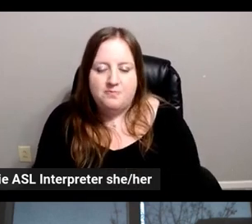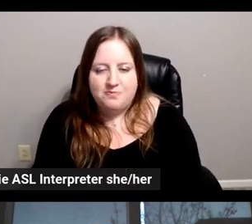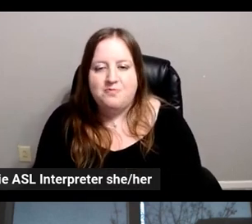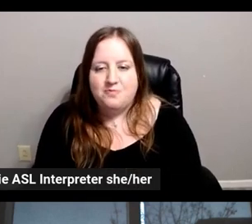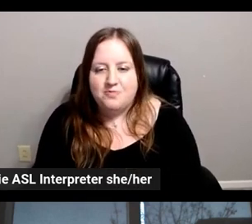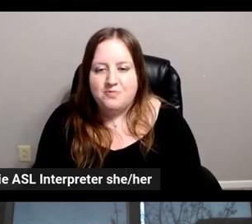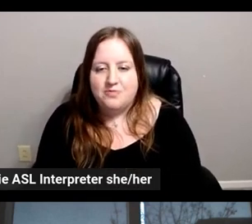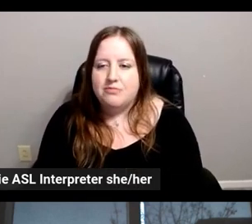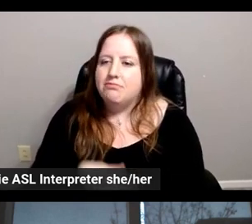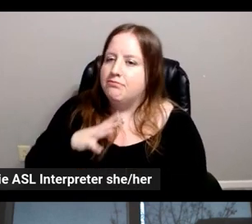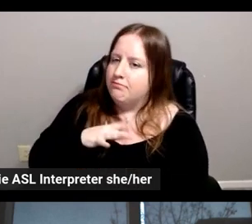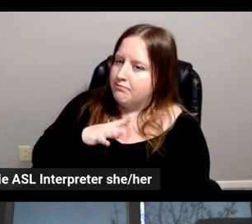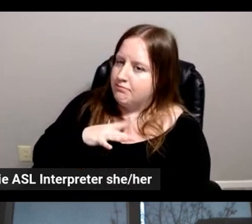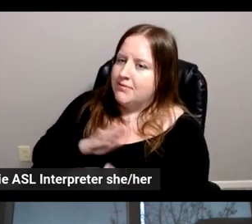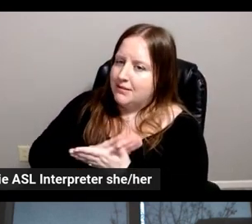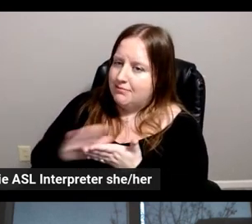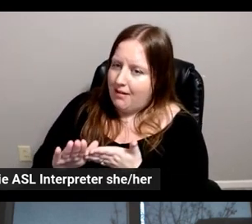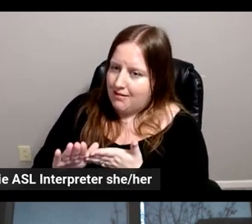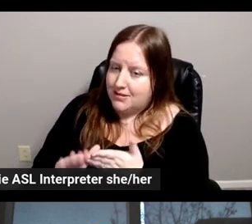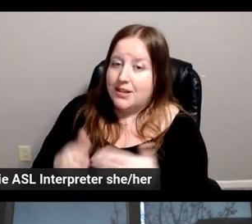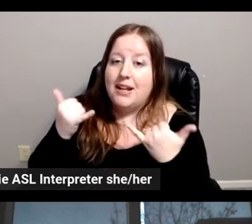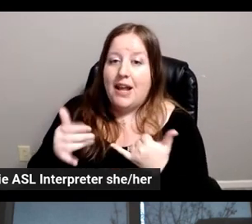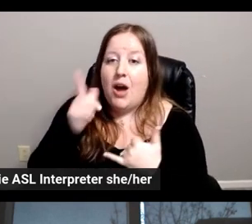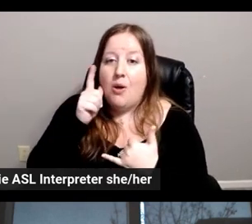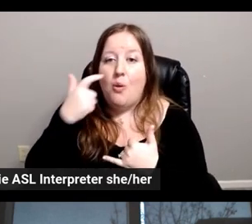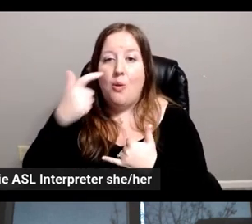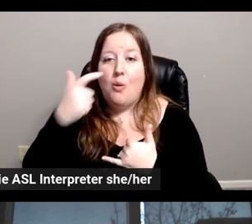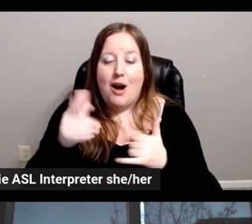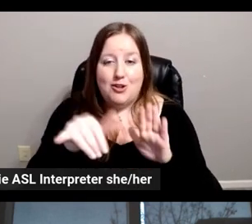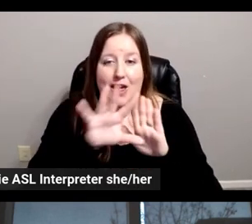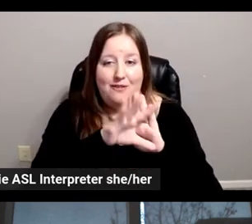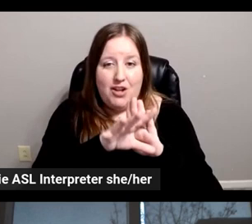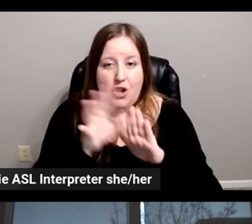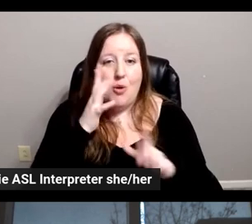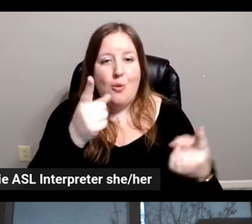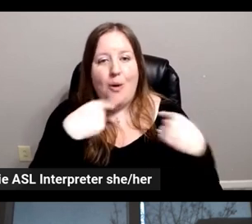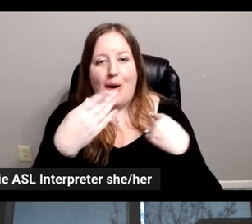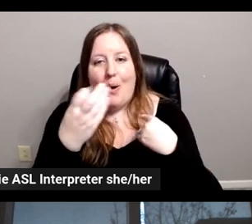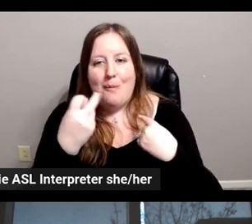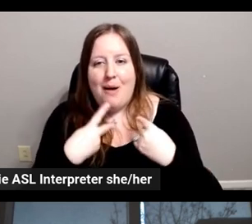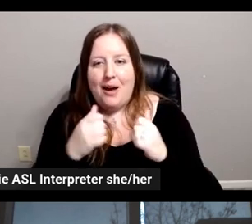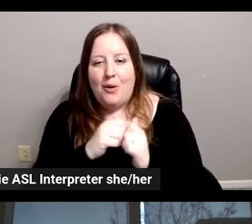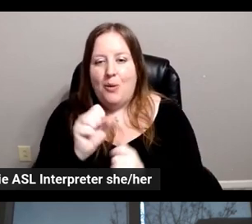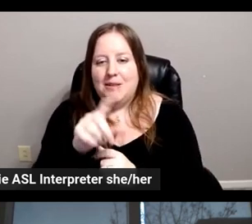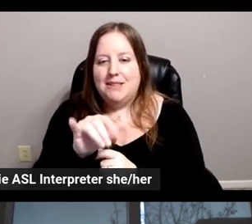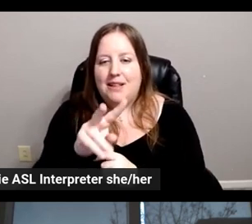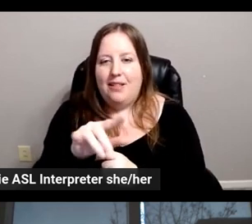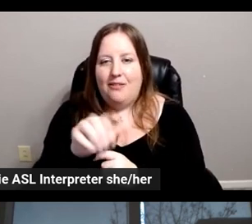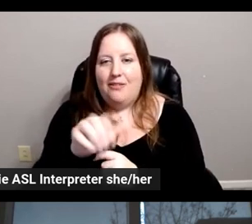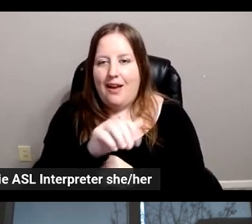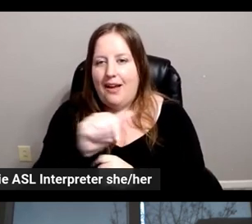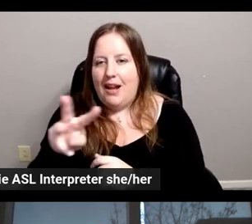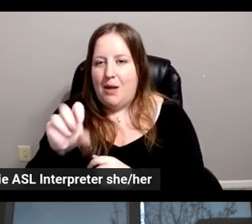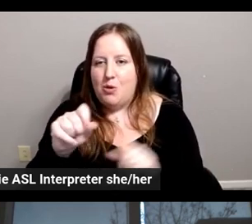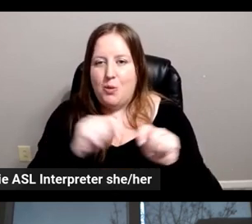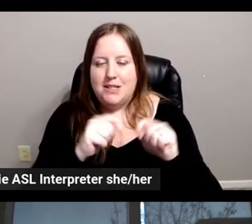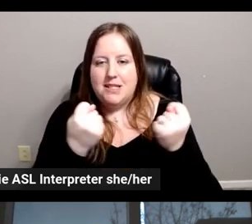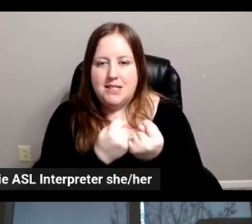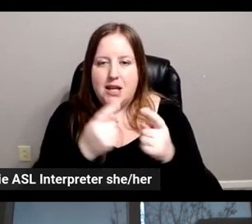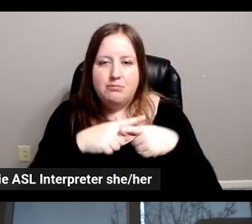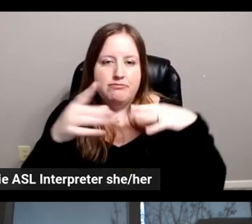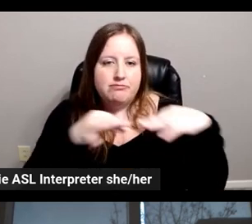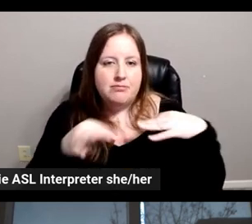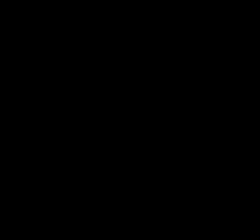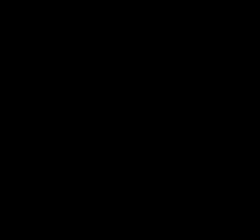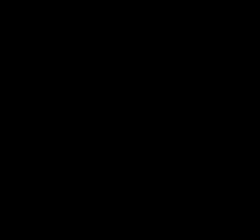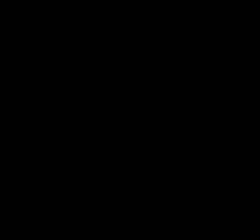Nice. So we'll now watch the rest of the video, and then we'll come back and pick up with Sylvia and the rest of the AWS team to break down what's